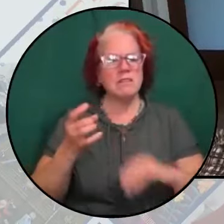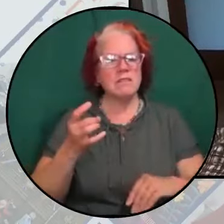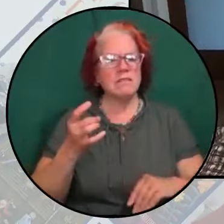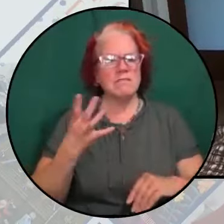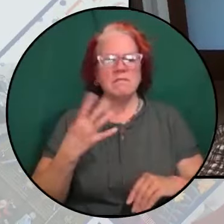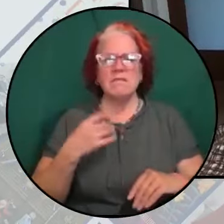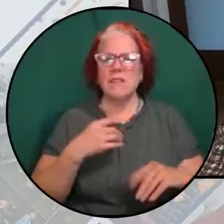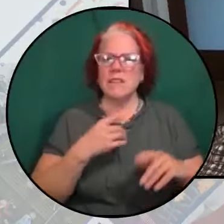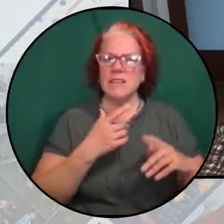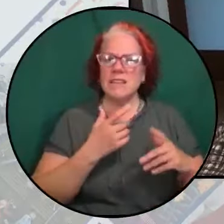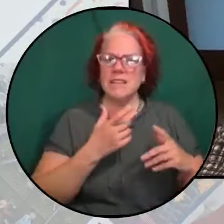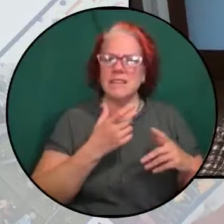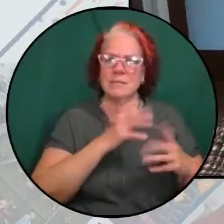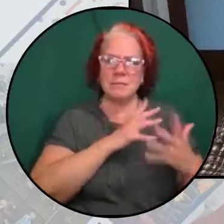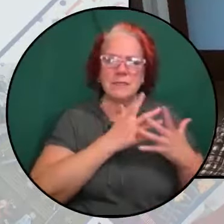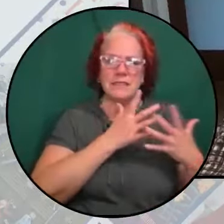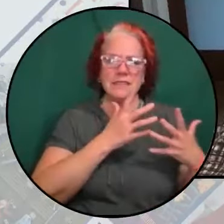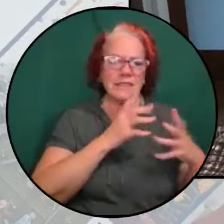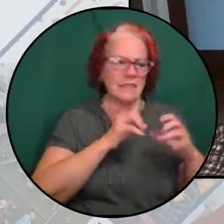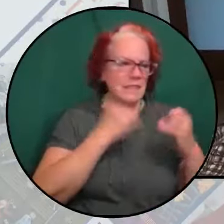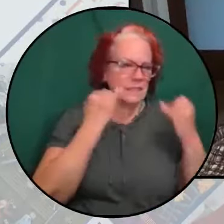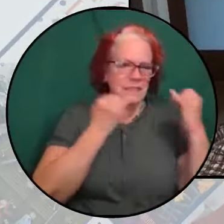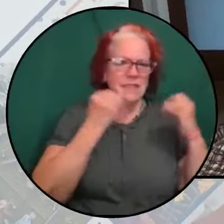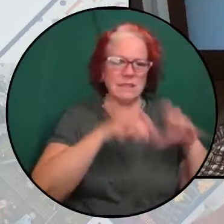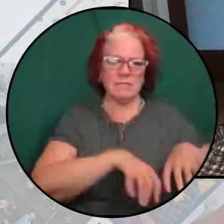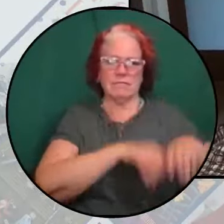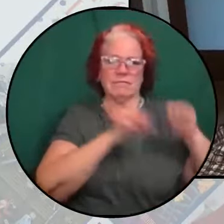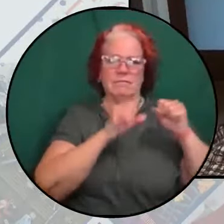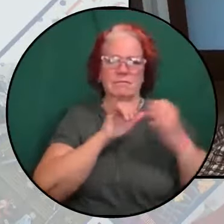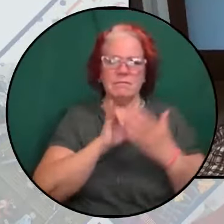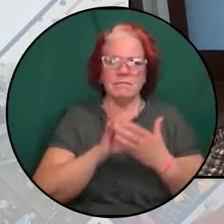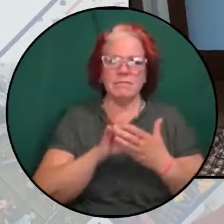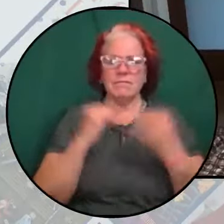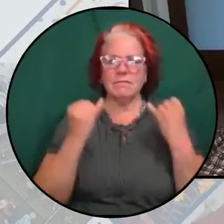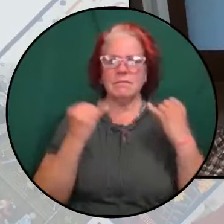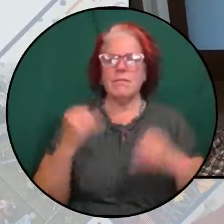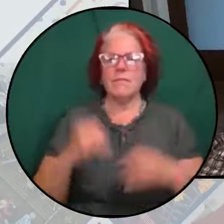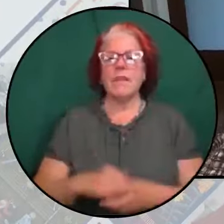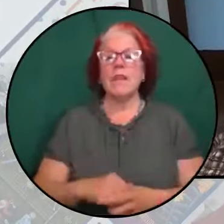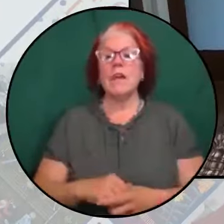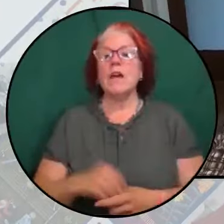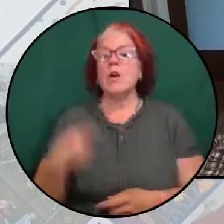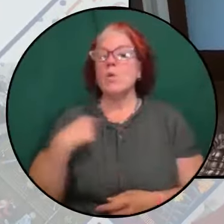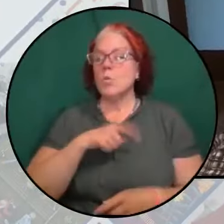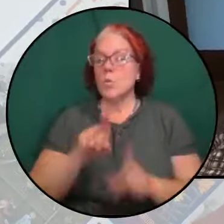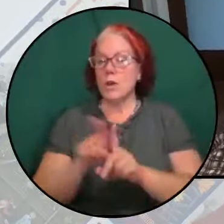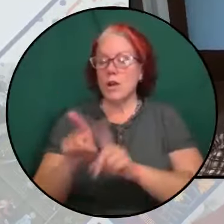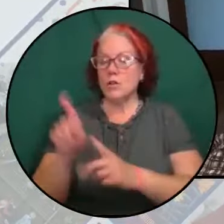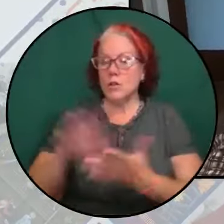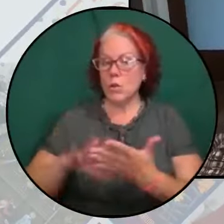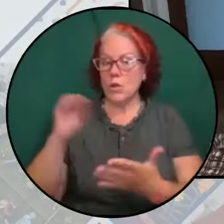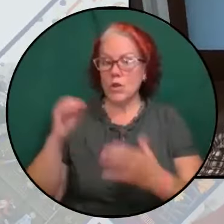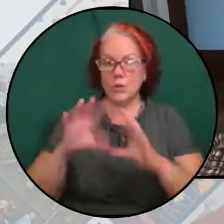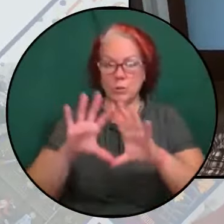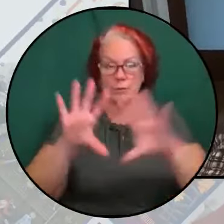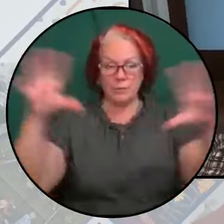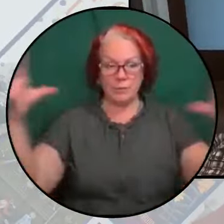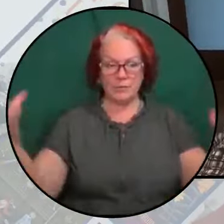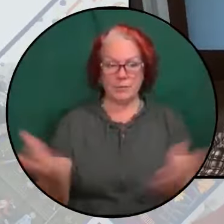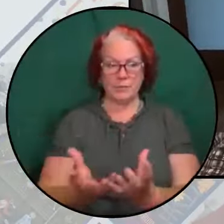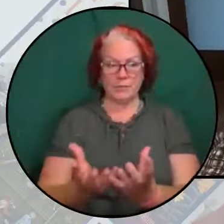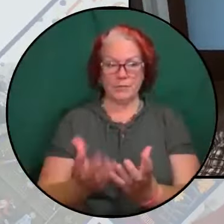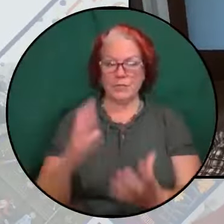So we also learn that within the context of global capitalism,